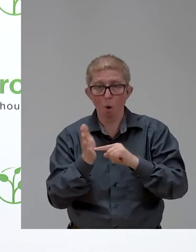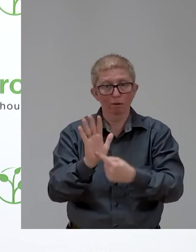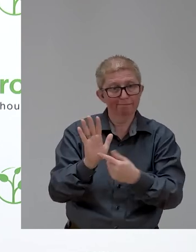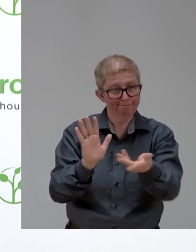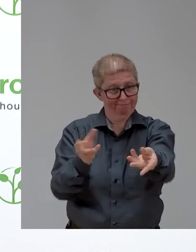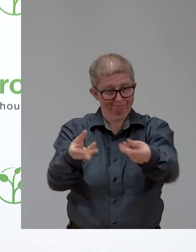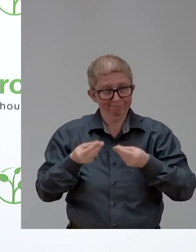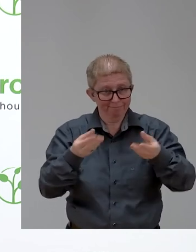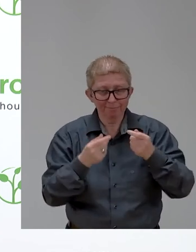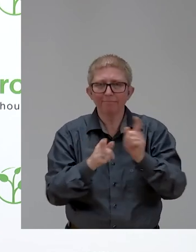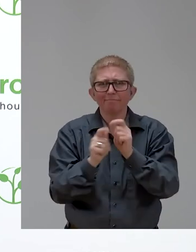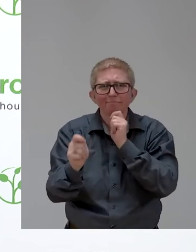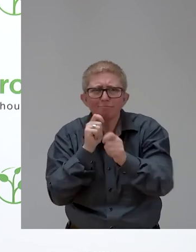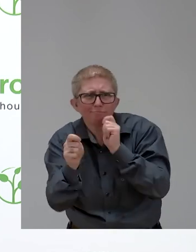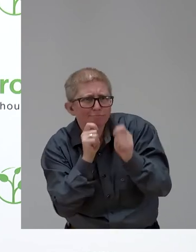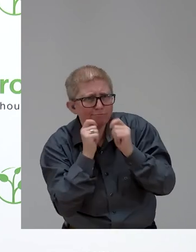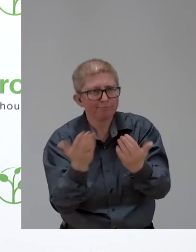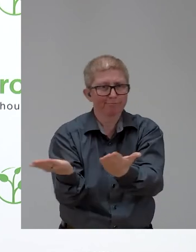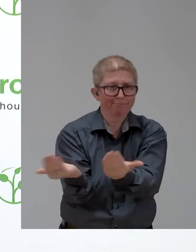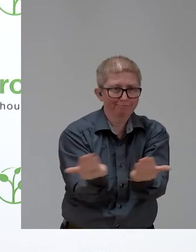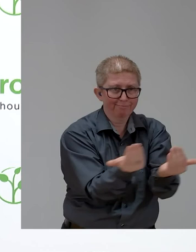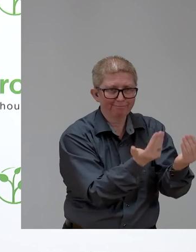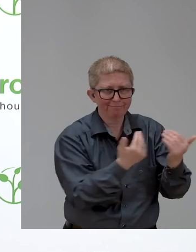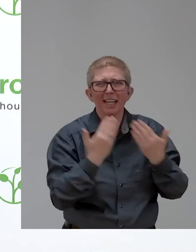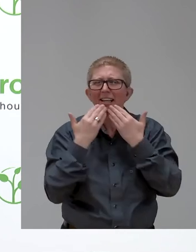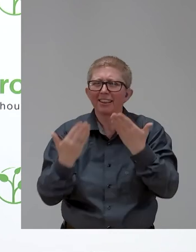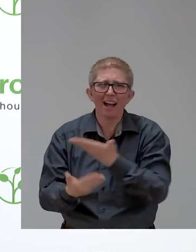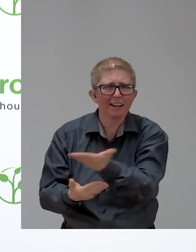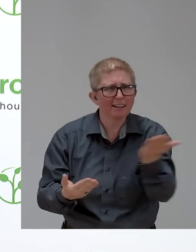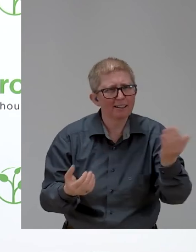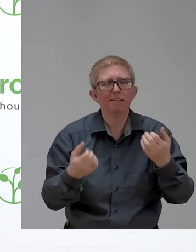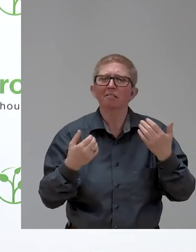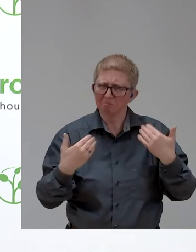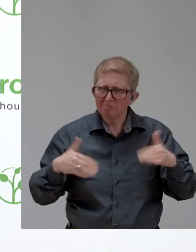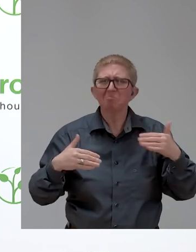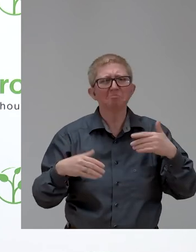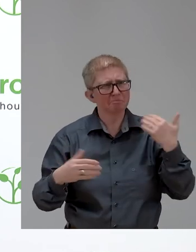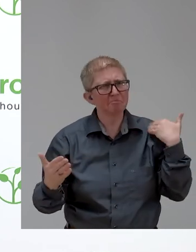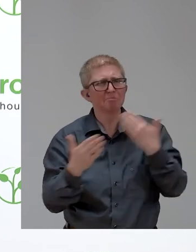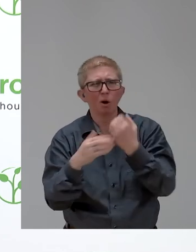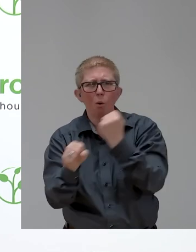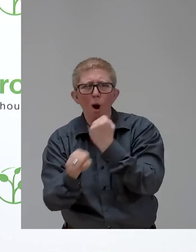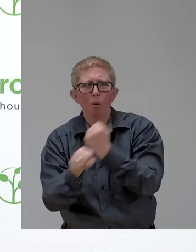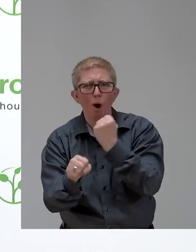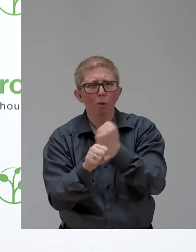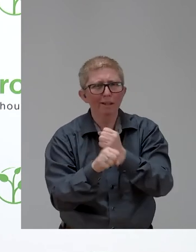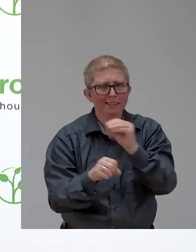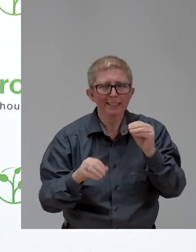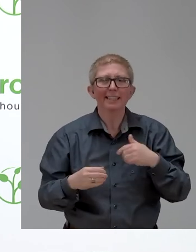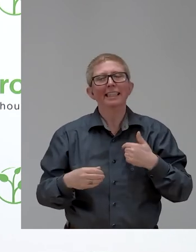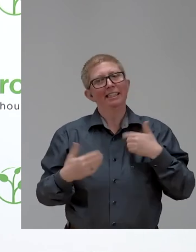point in time we really want to thank you for your cooperation. I know we have been very insisting and almost sometimes pesting